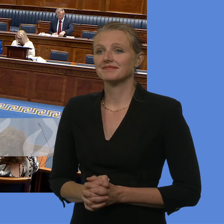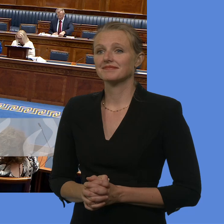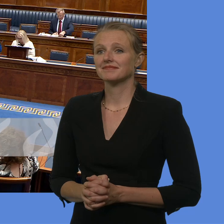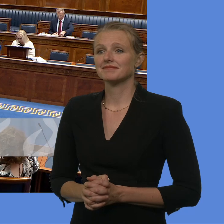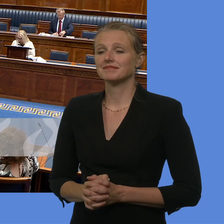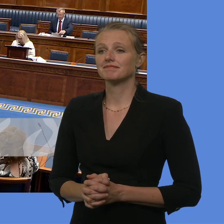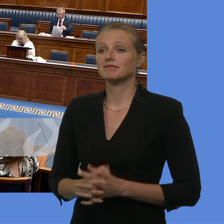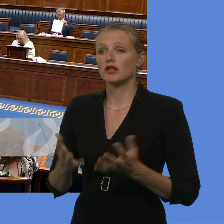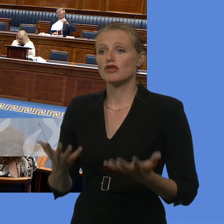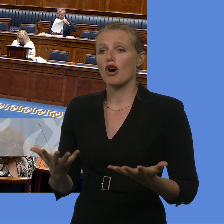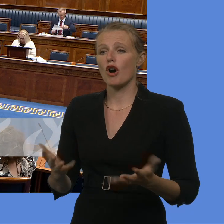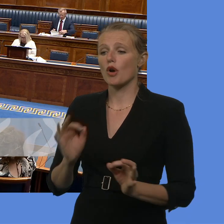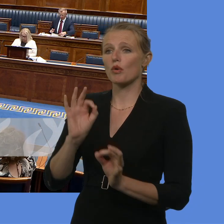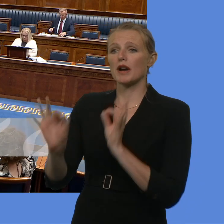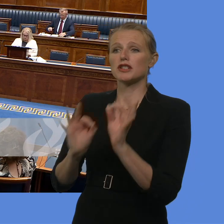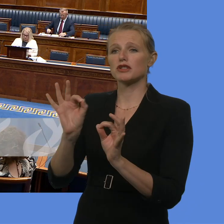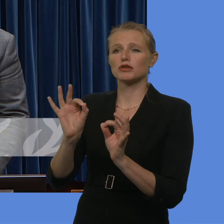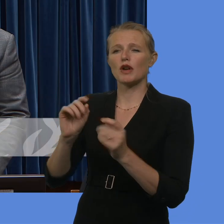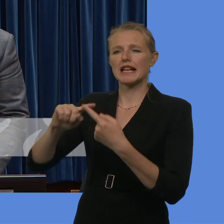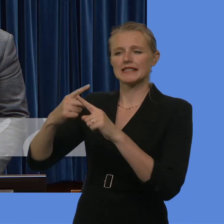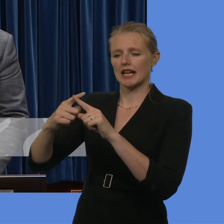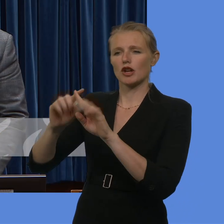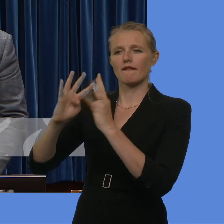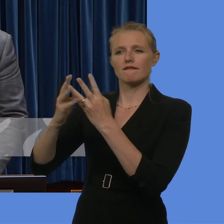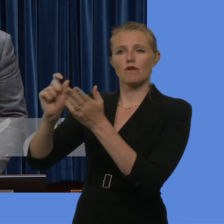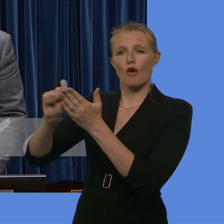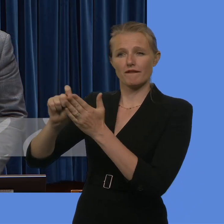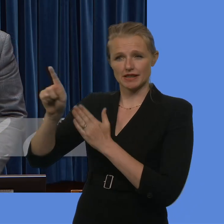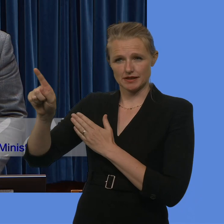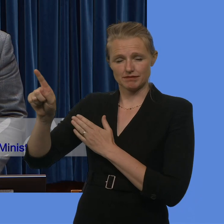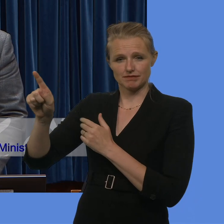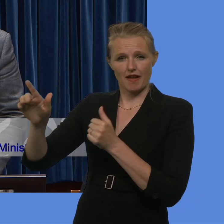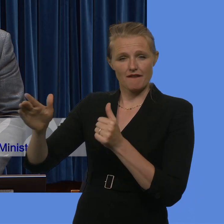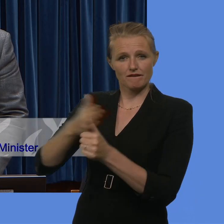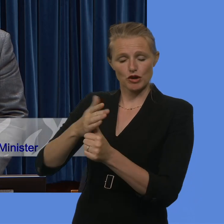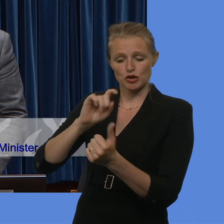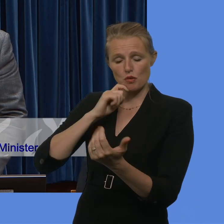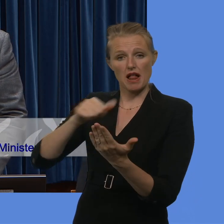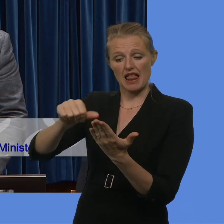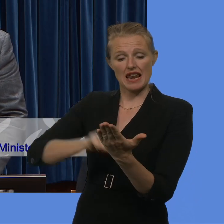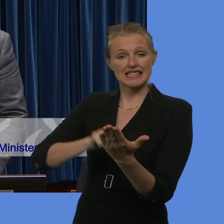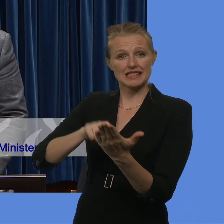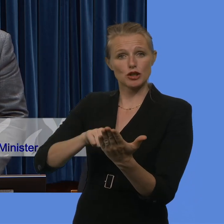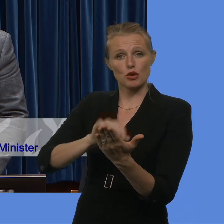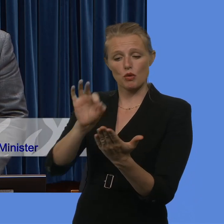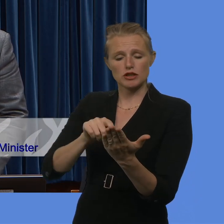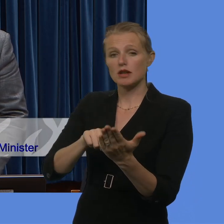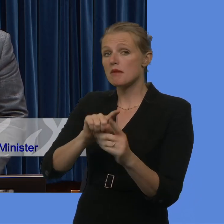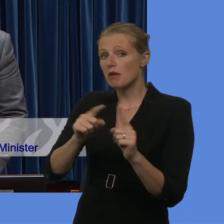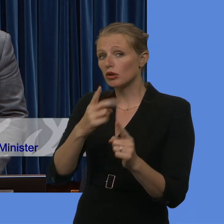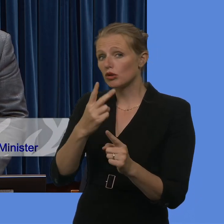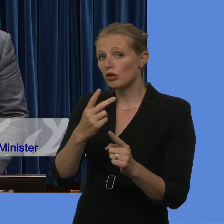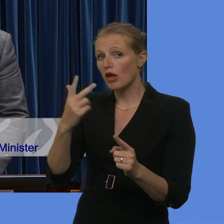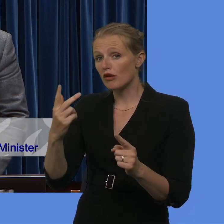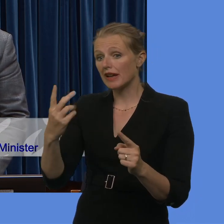It's time for questions to the Executive Office. will start with listed questions. Just to notify the Assembly that questions 2, 3, 6 and